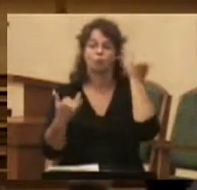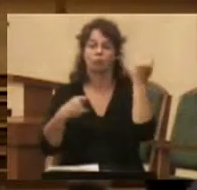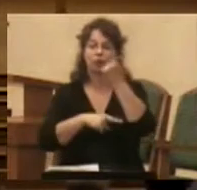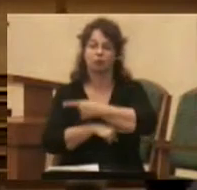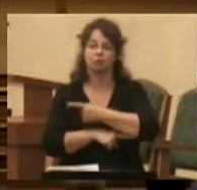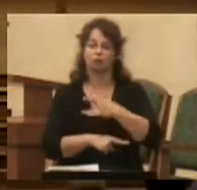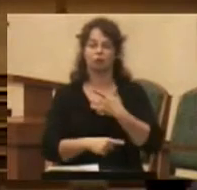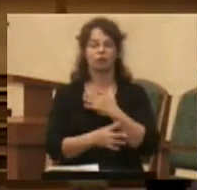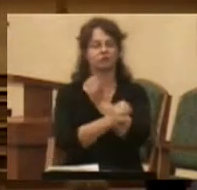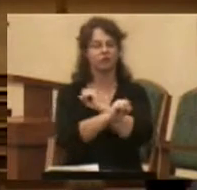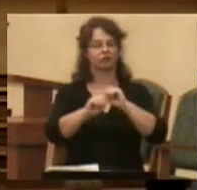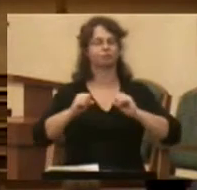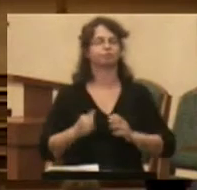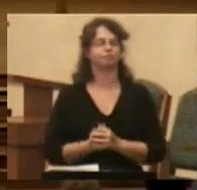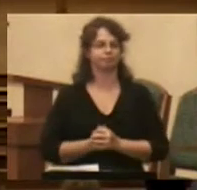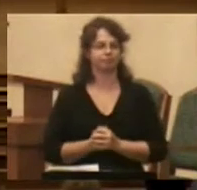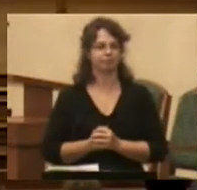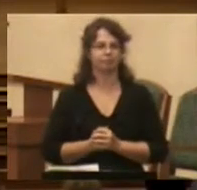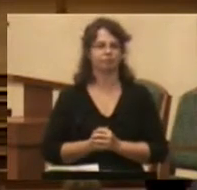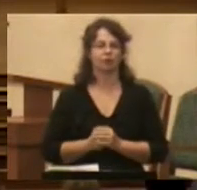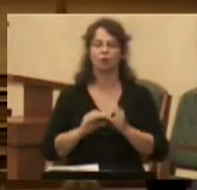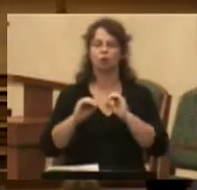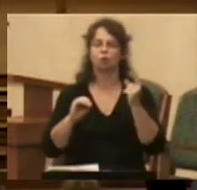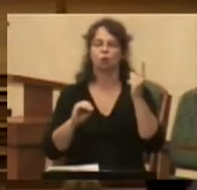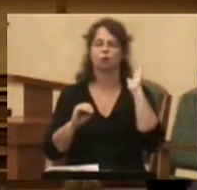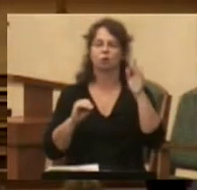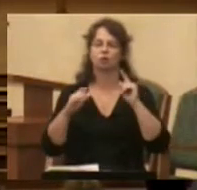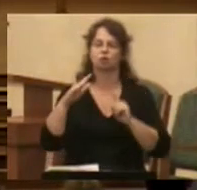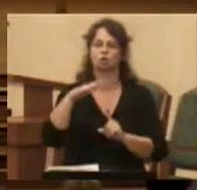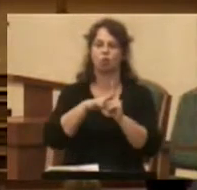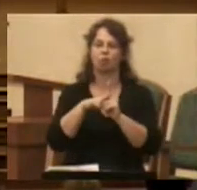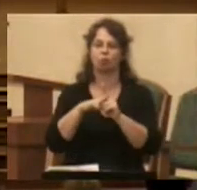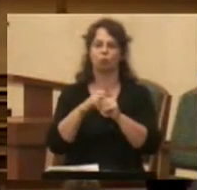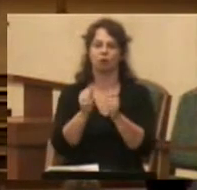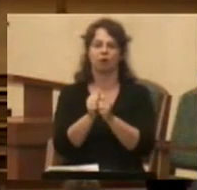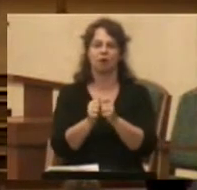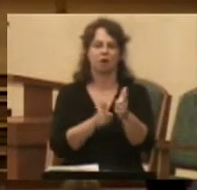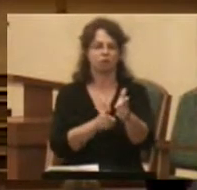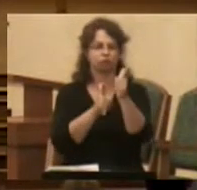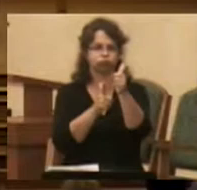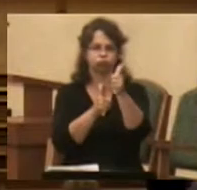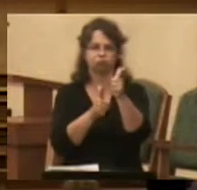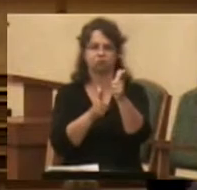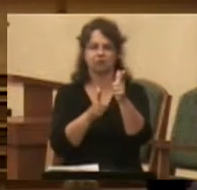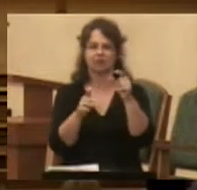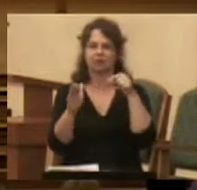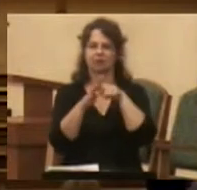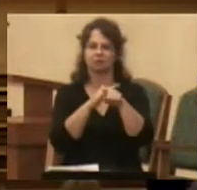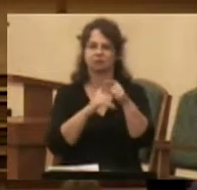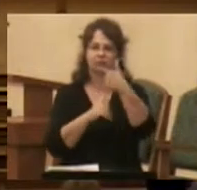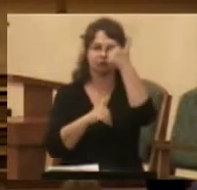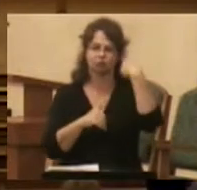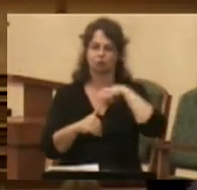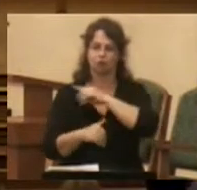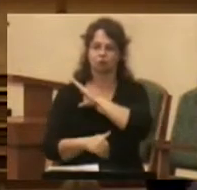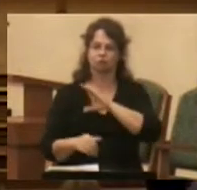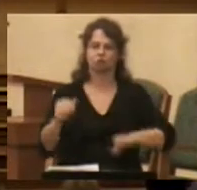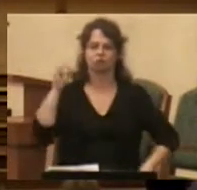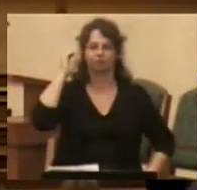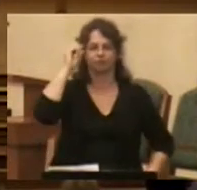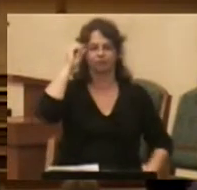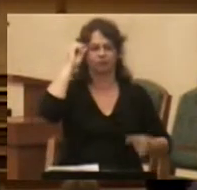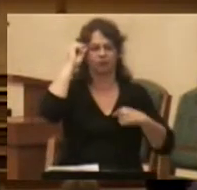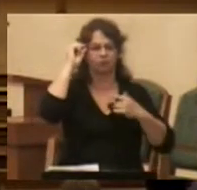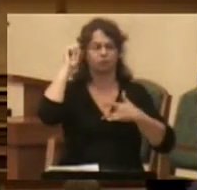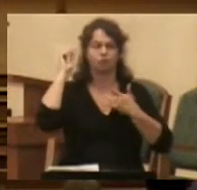feel very secure that there's not going to be someone showing up with a gun to kill us because we are a Christian. I feel